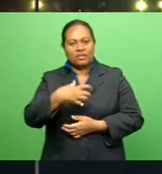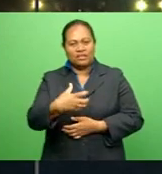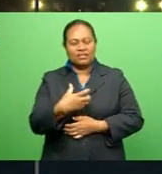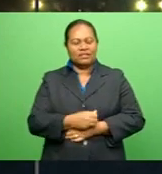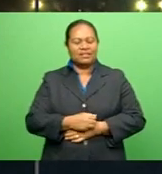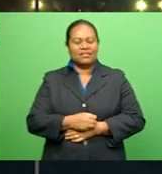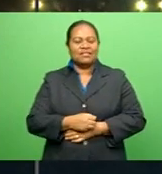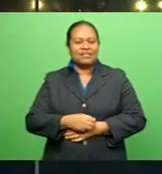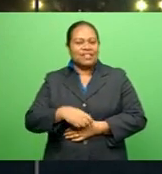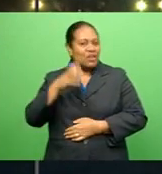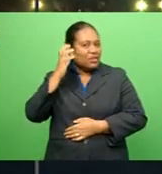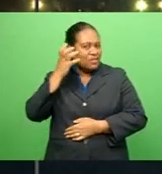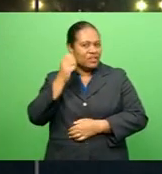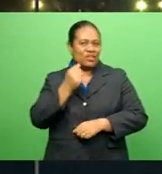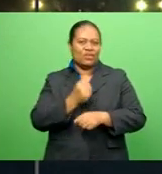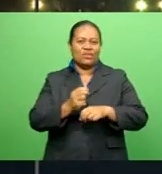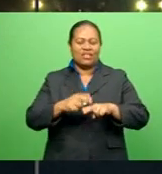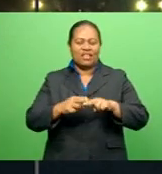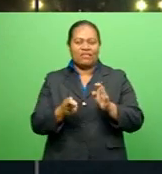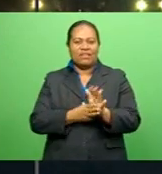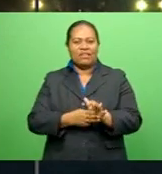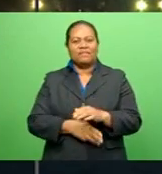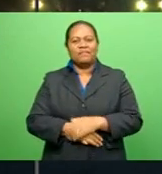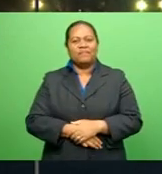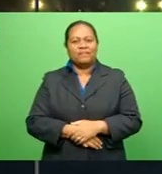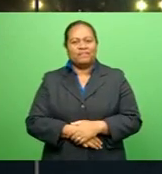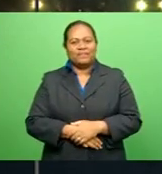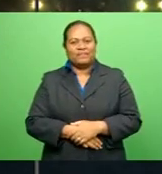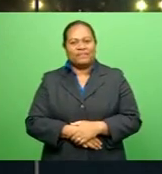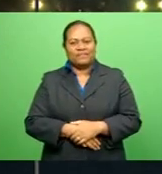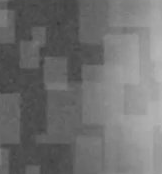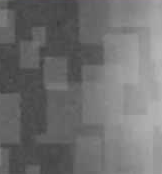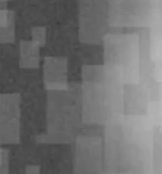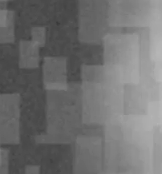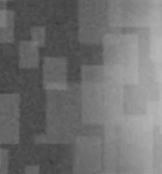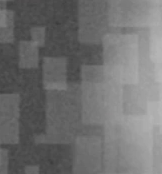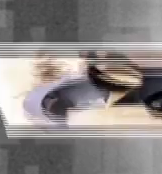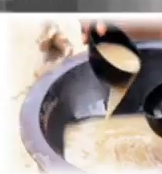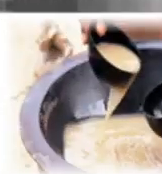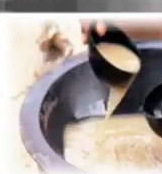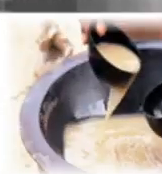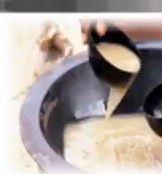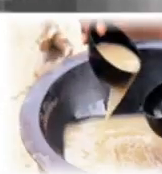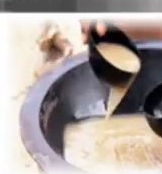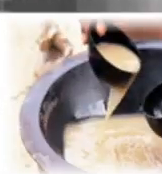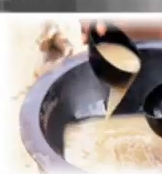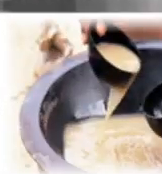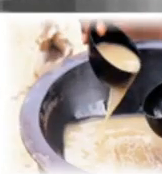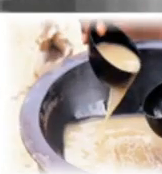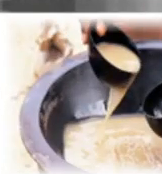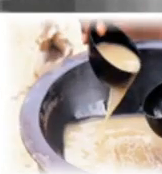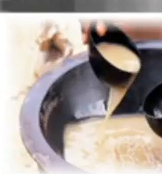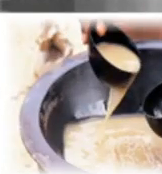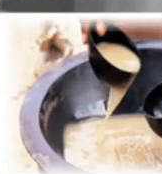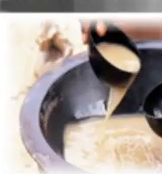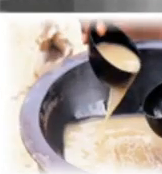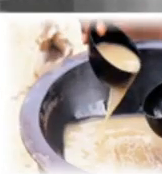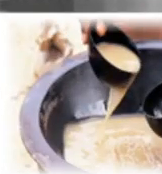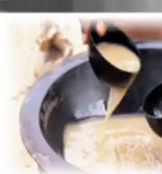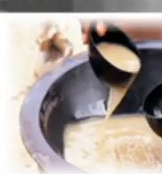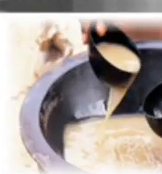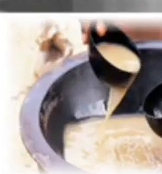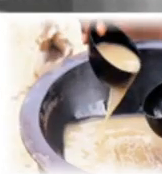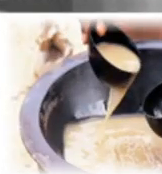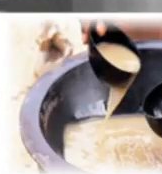tune in daily to our sister radio station Gold FM To our poll question This week we are asking Should Fiji kava exporters found